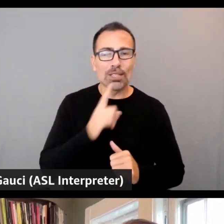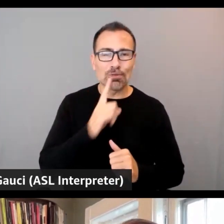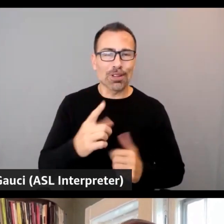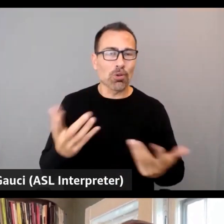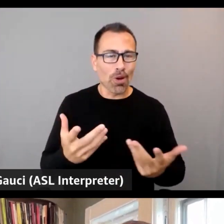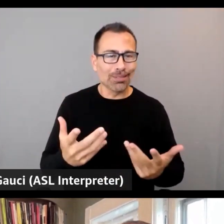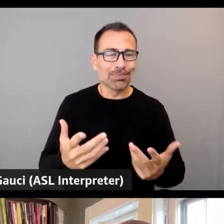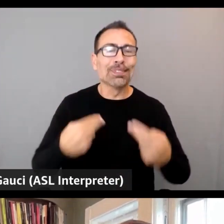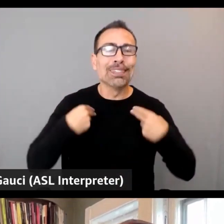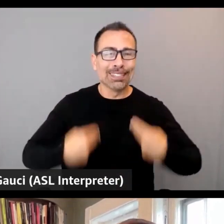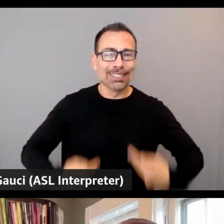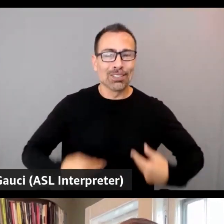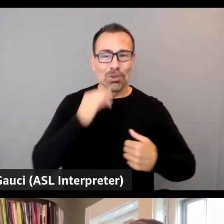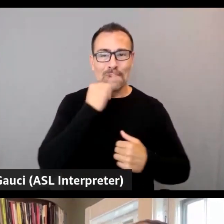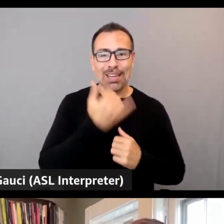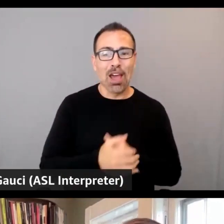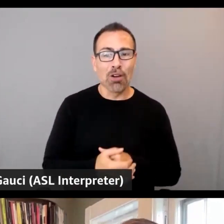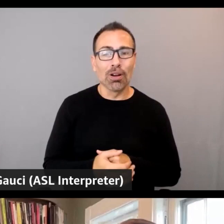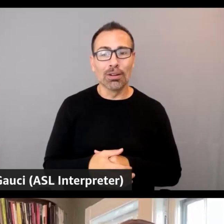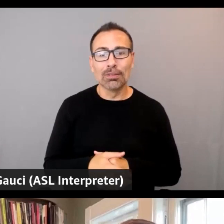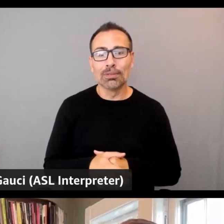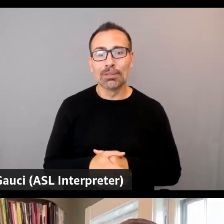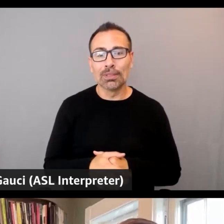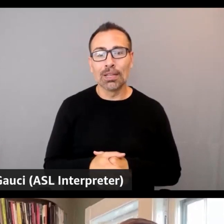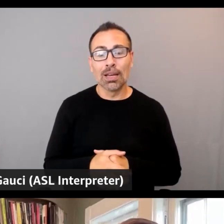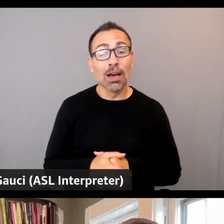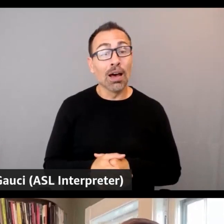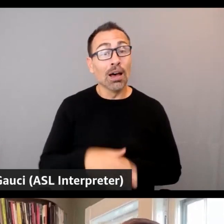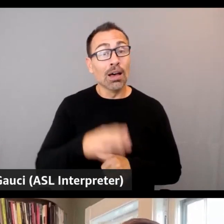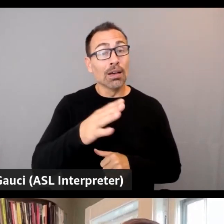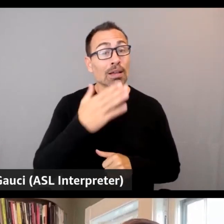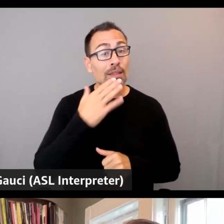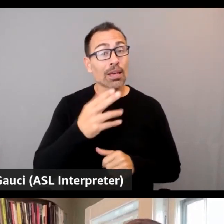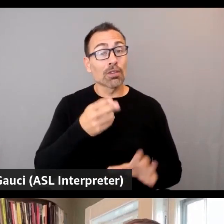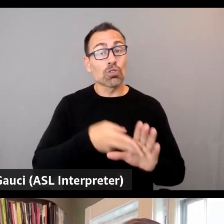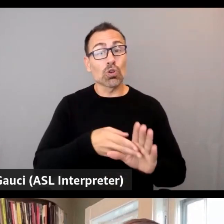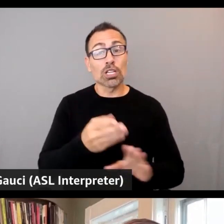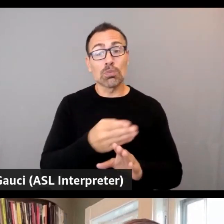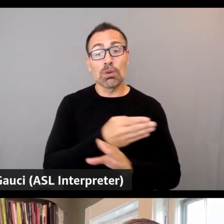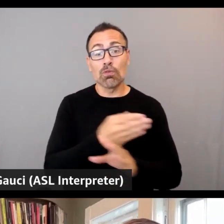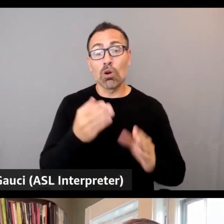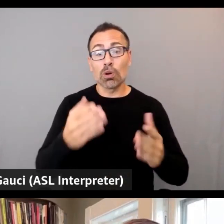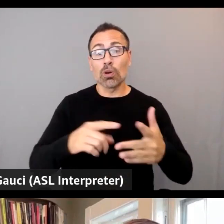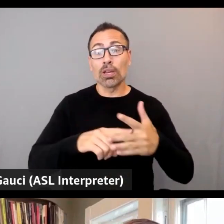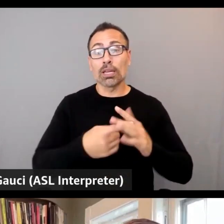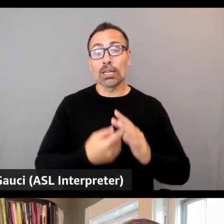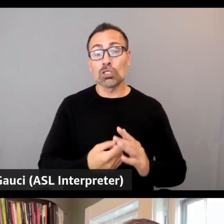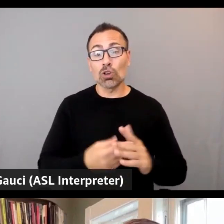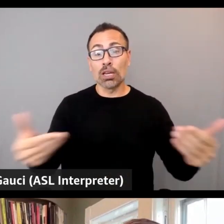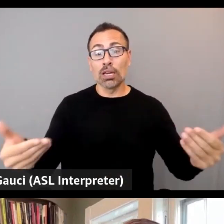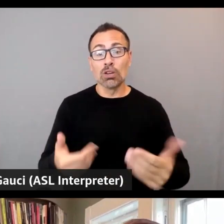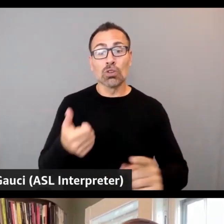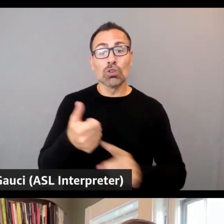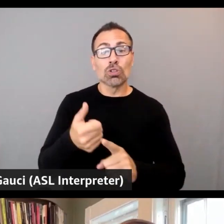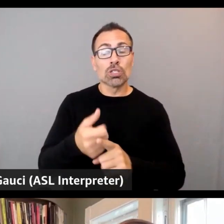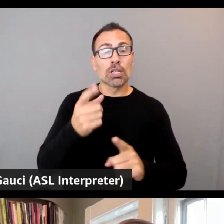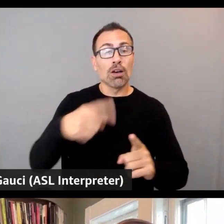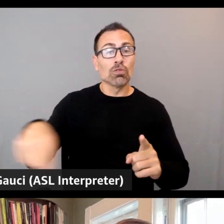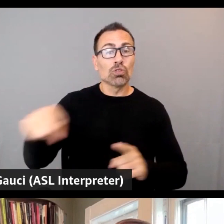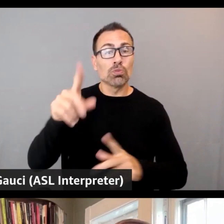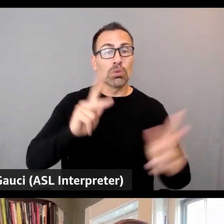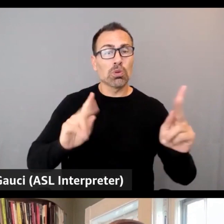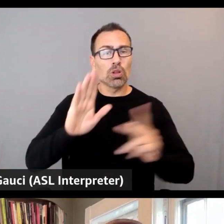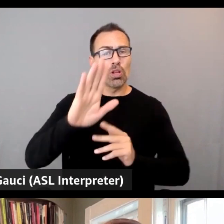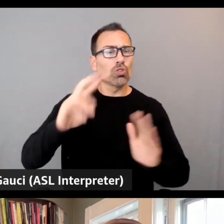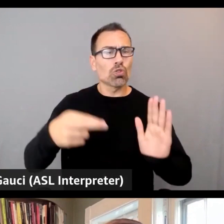Yeah. Well, thanks for joining us, Suzanne. Before we get started, perhaps introduce yourself to our audience and what your role is at AWS. Yeah, I would love